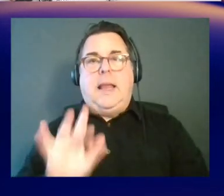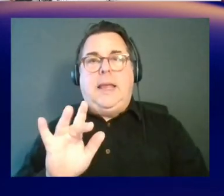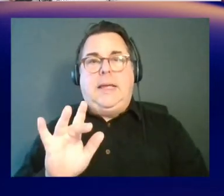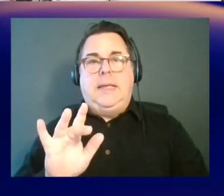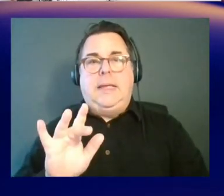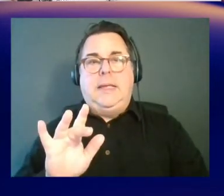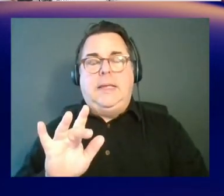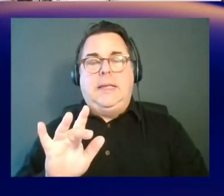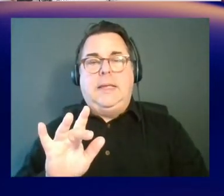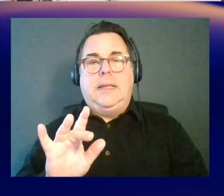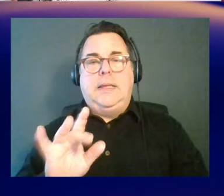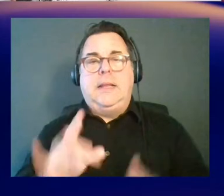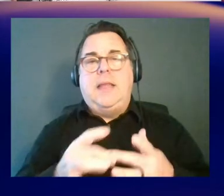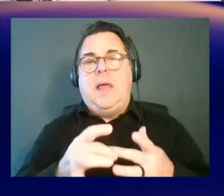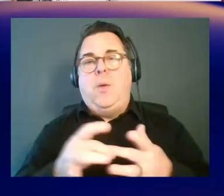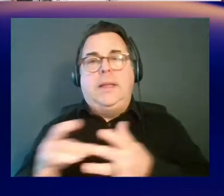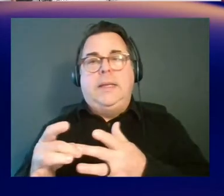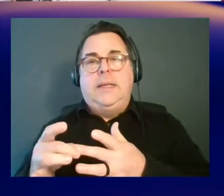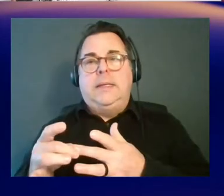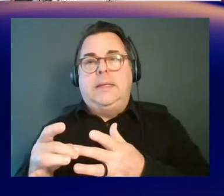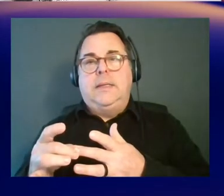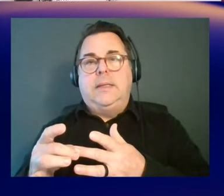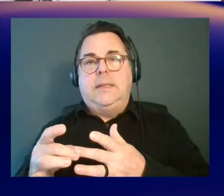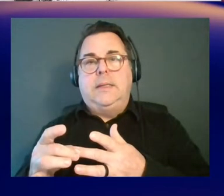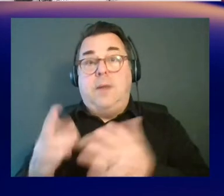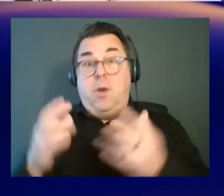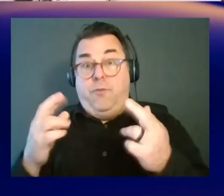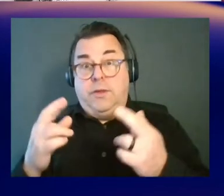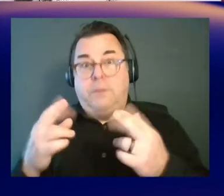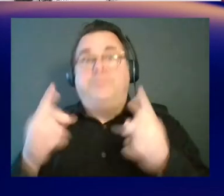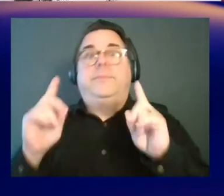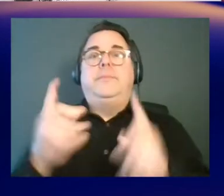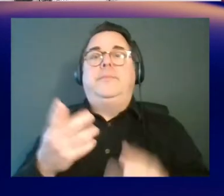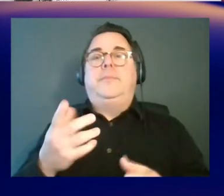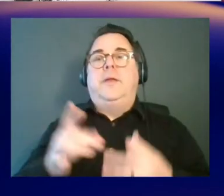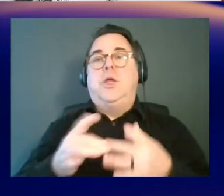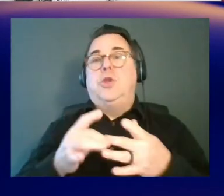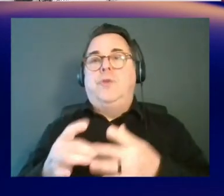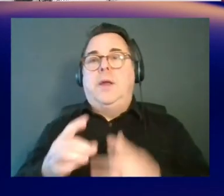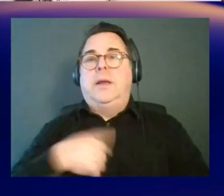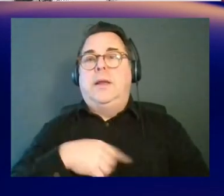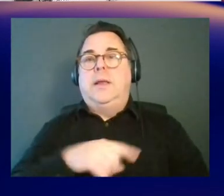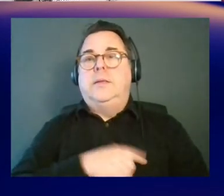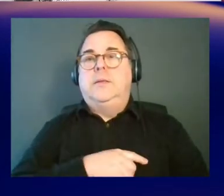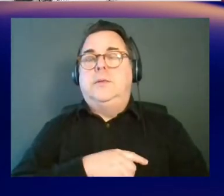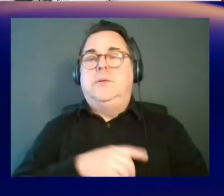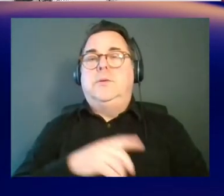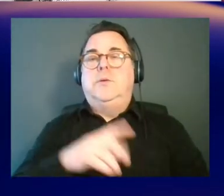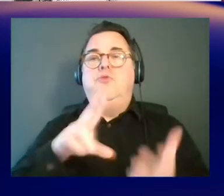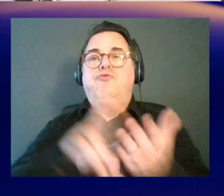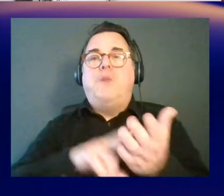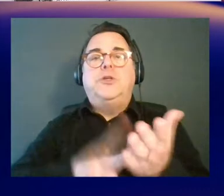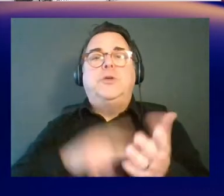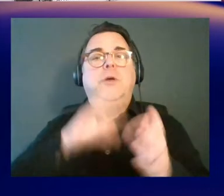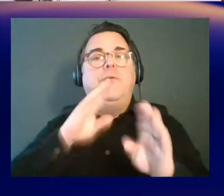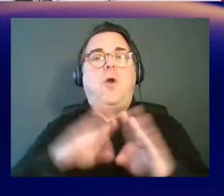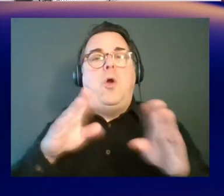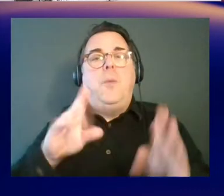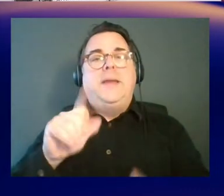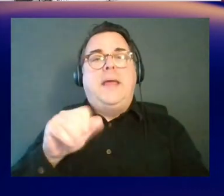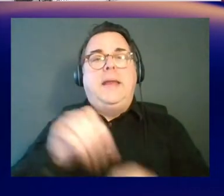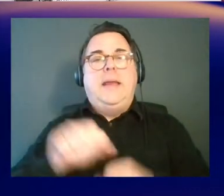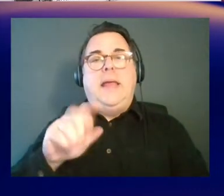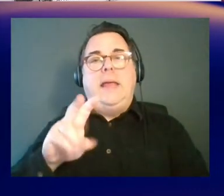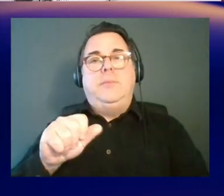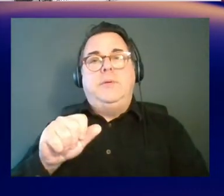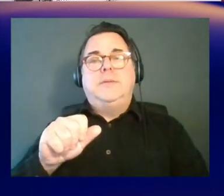to direct us. It might direct us. There we Yes, it is going to direct us to the registry of open data on AWS. Now, this is a digital